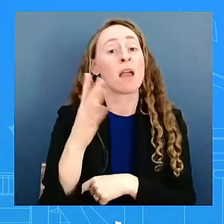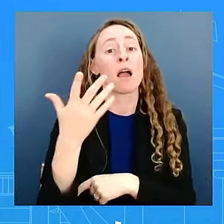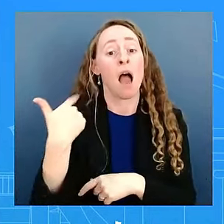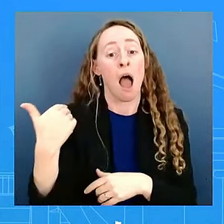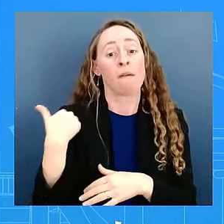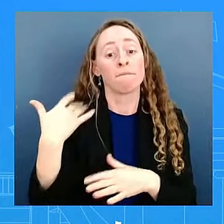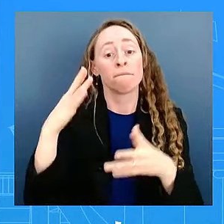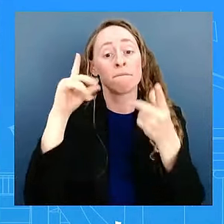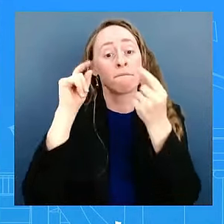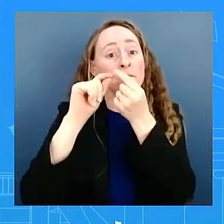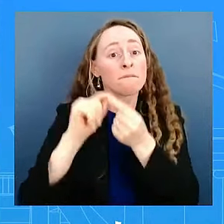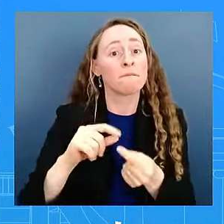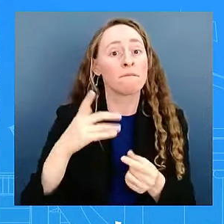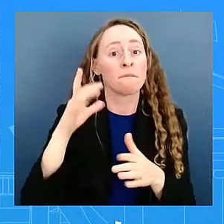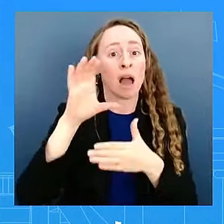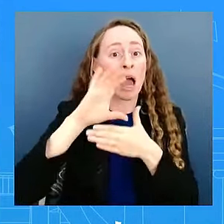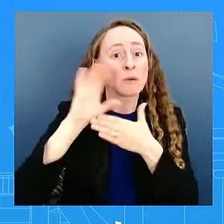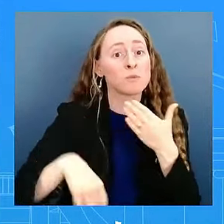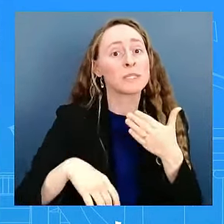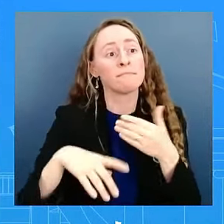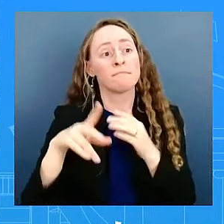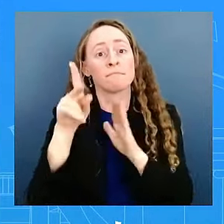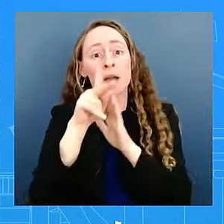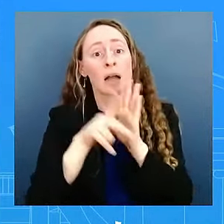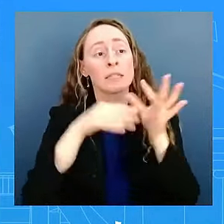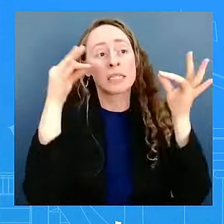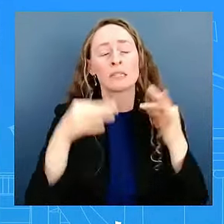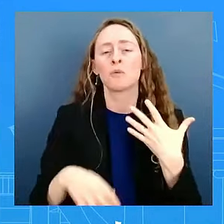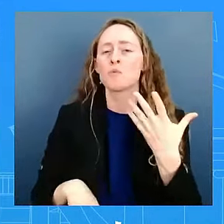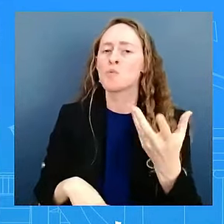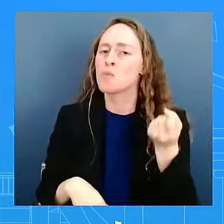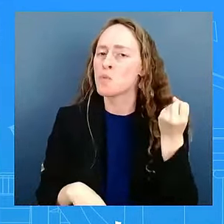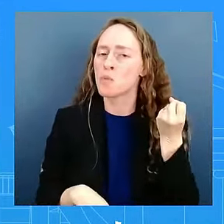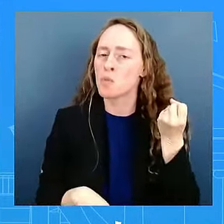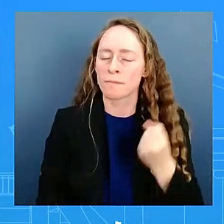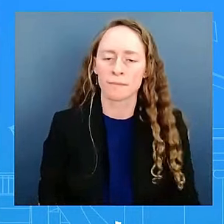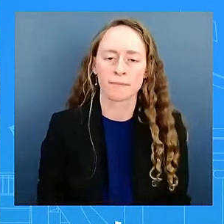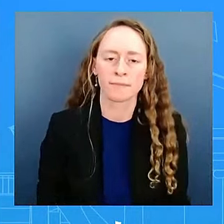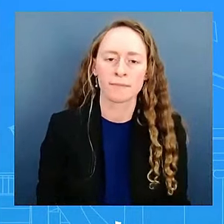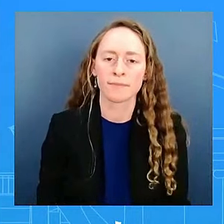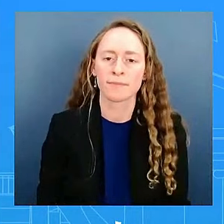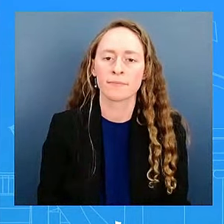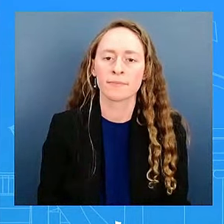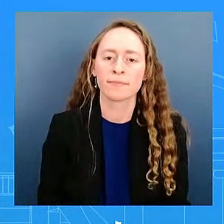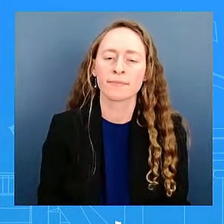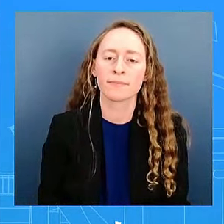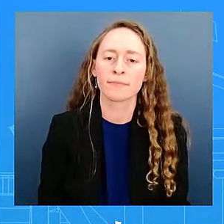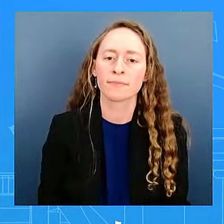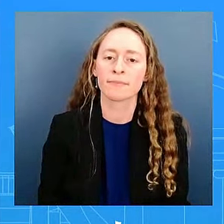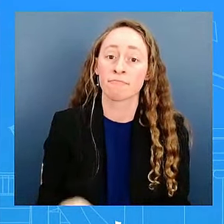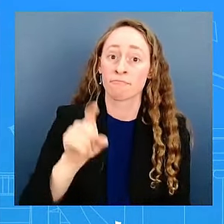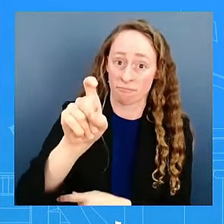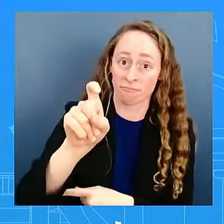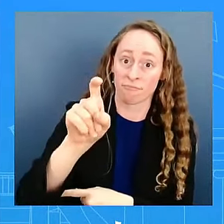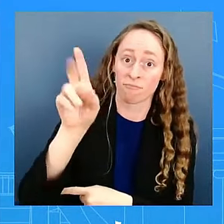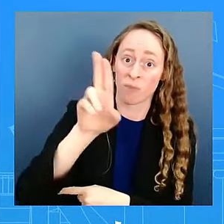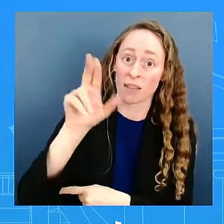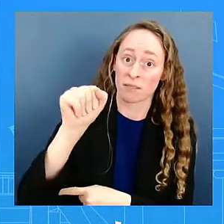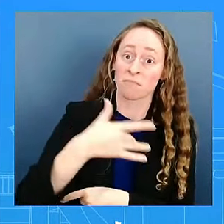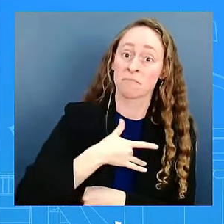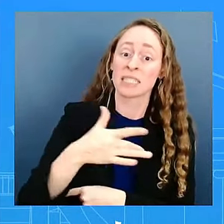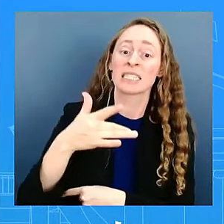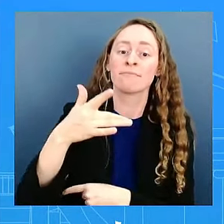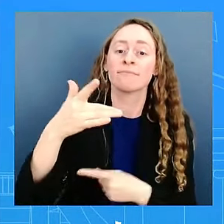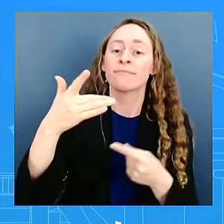Does the White House recognize that Edmund Gonzalez won the election? Again, we want to see the full tabulated data from the polling